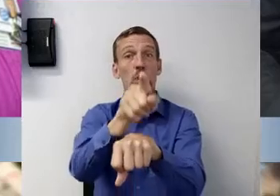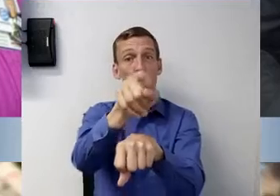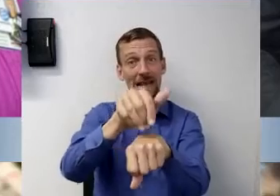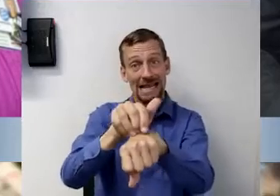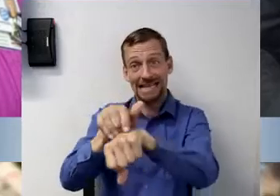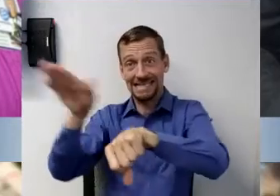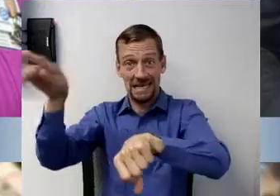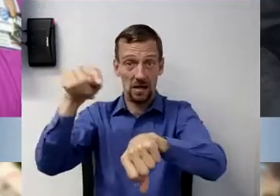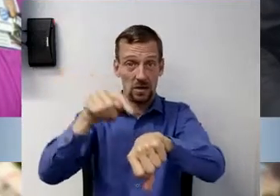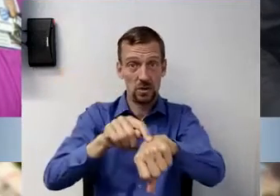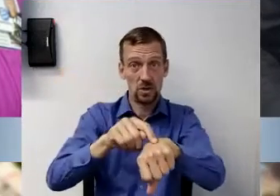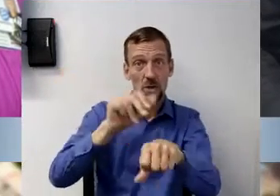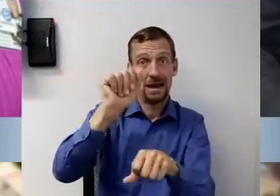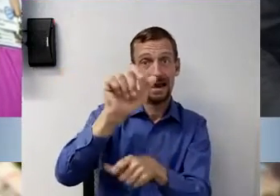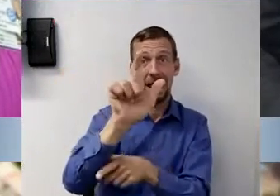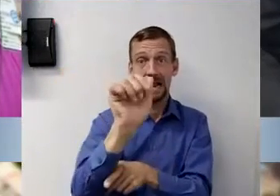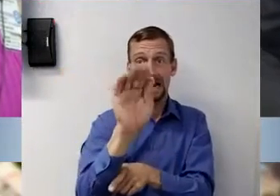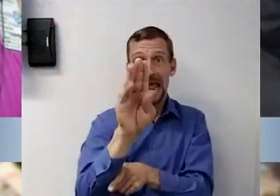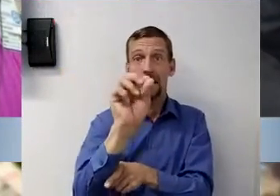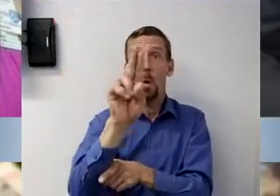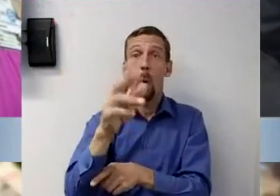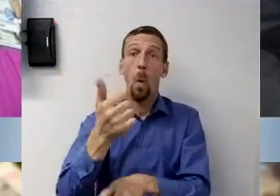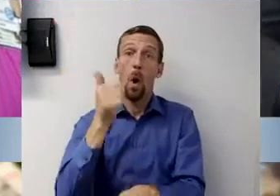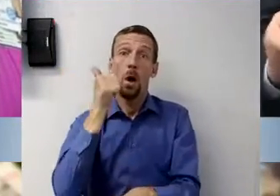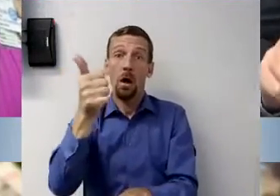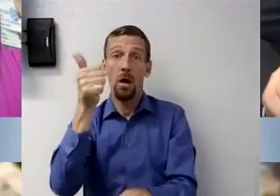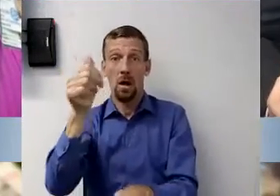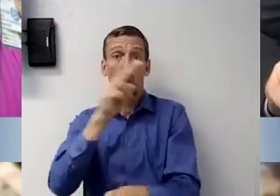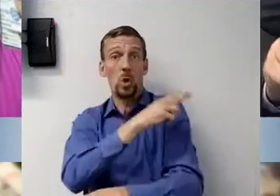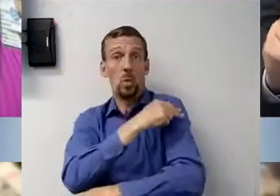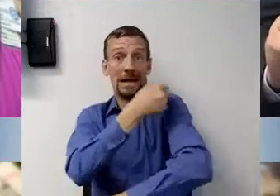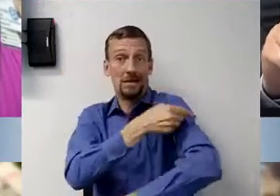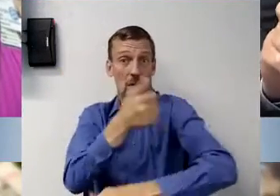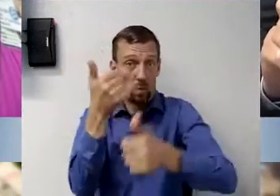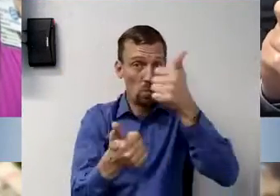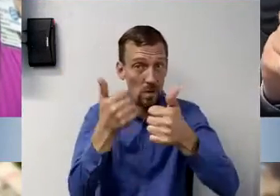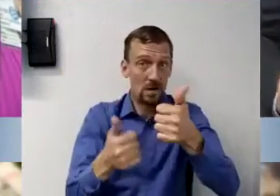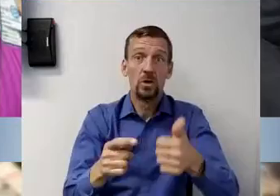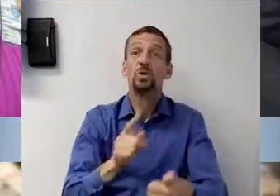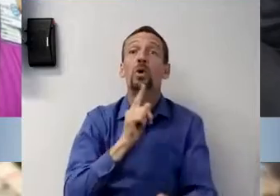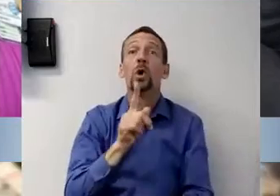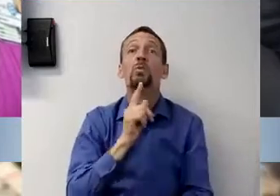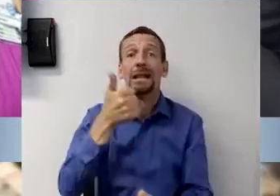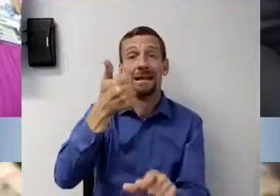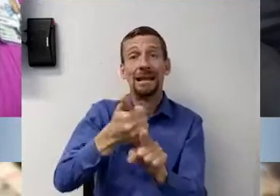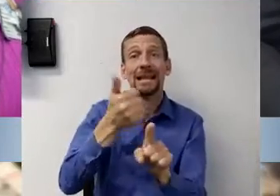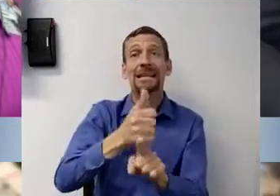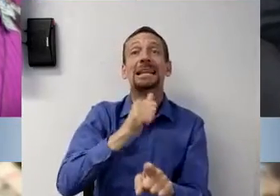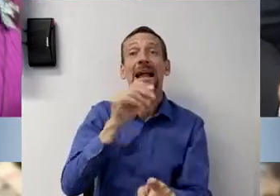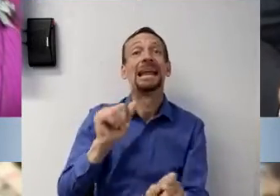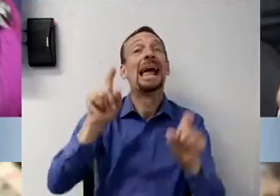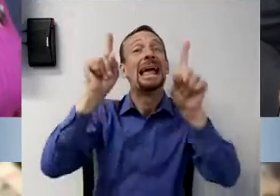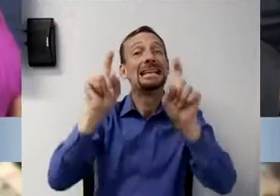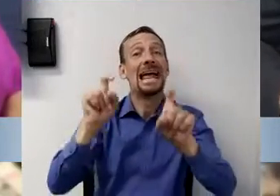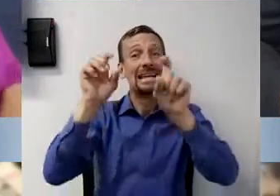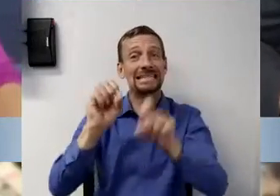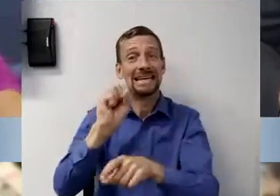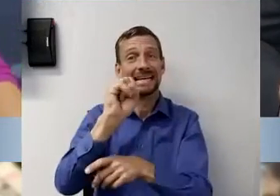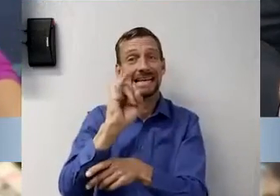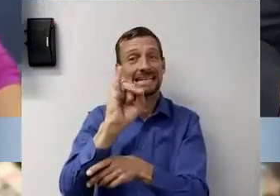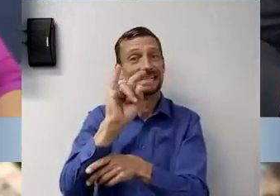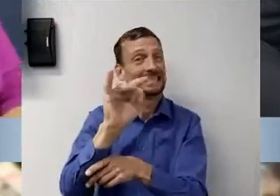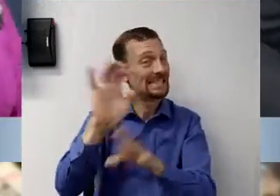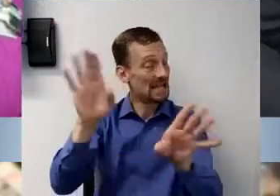lab? It depends. Okay. Okay. And first, it's not a testing site. It's a testing